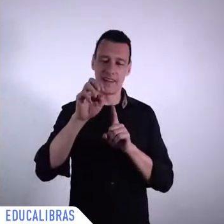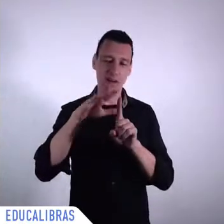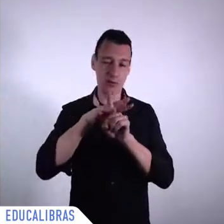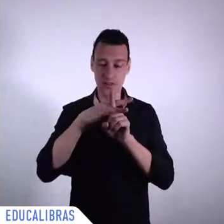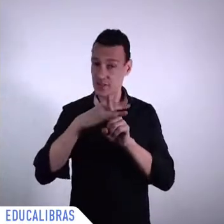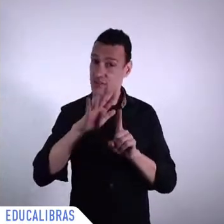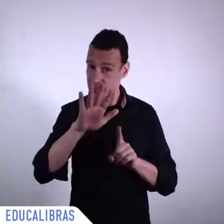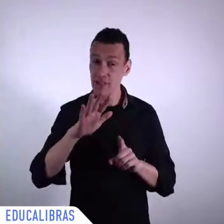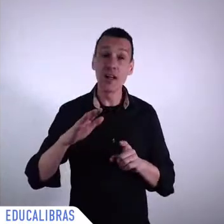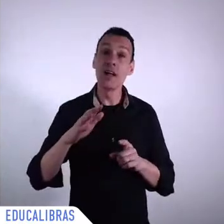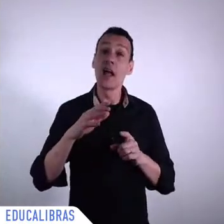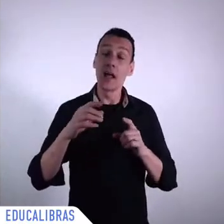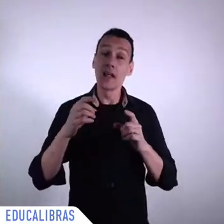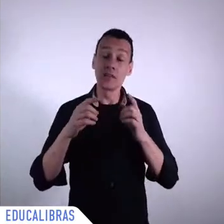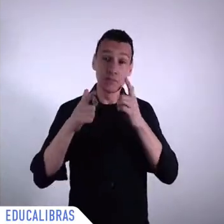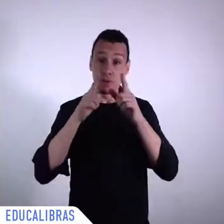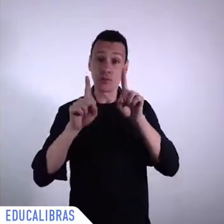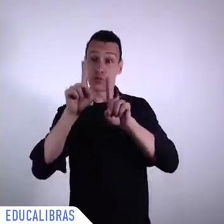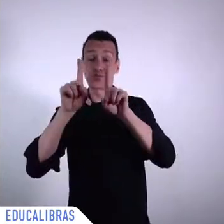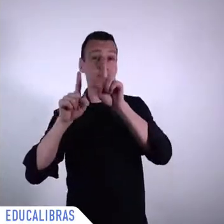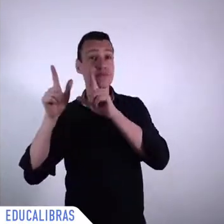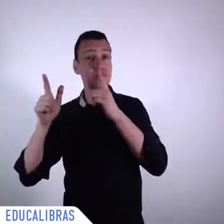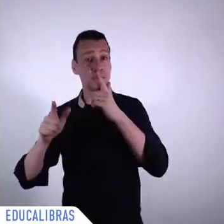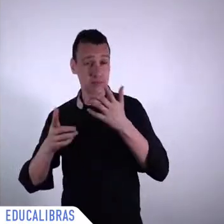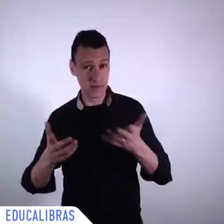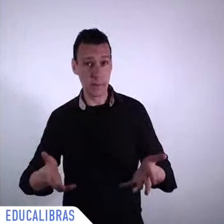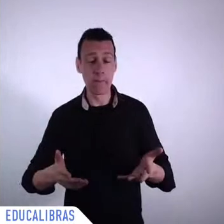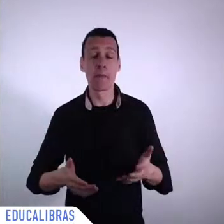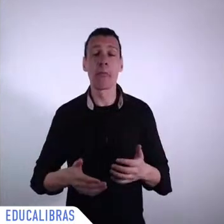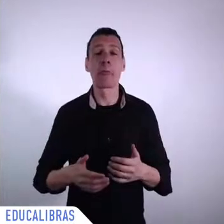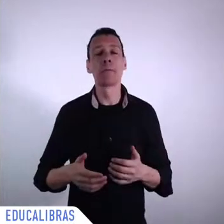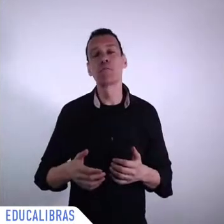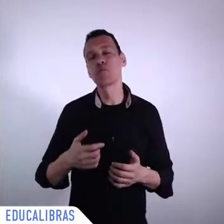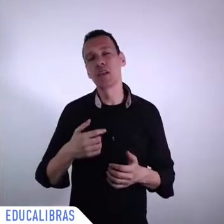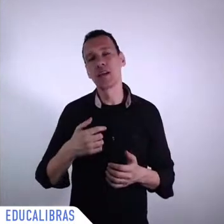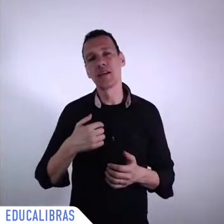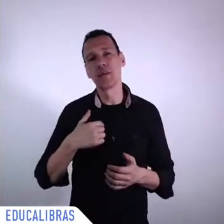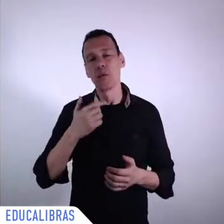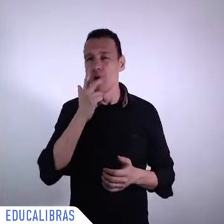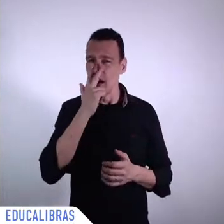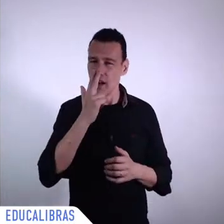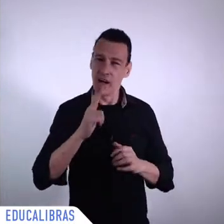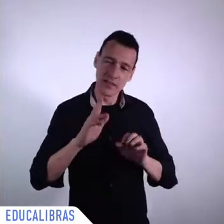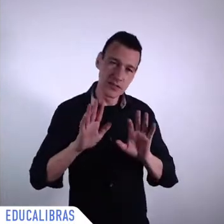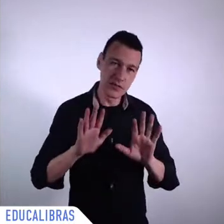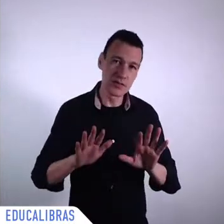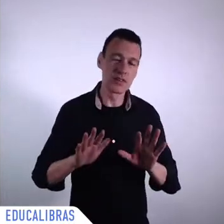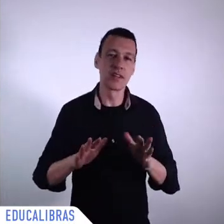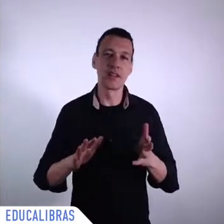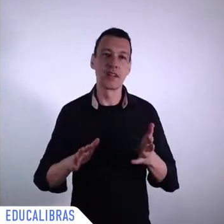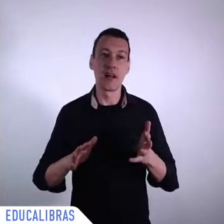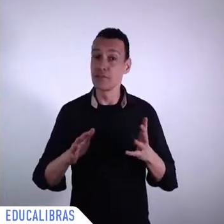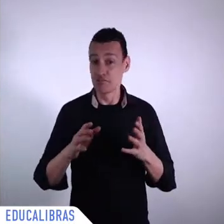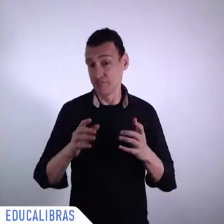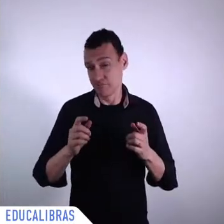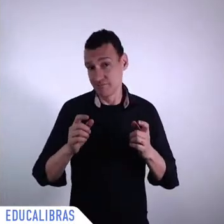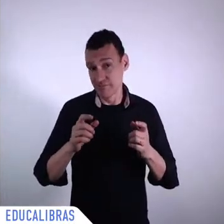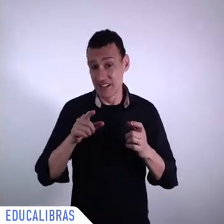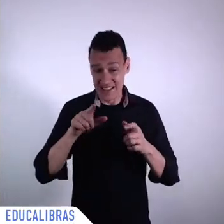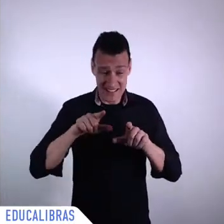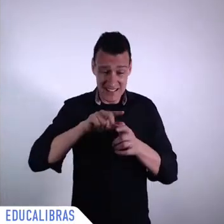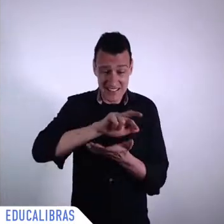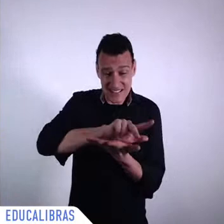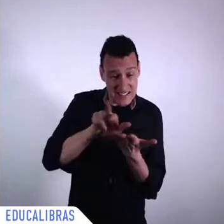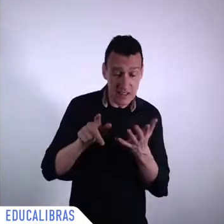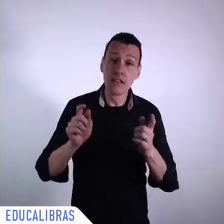people, and the reiteration of the confidence by the Bolivian people in this